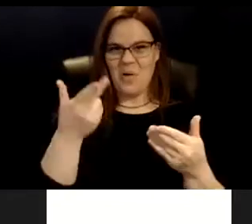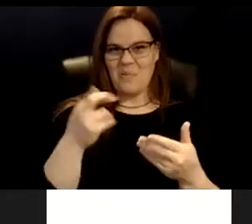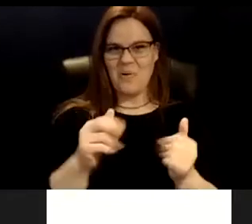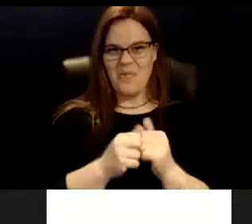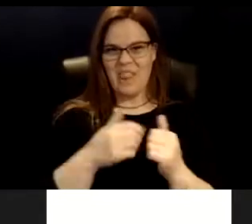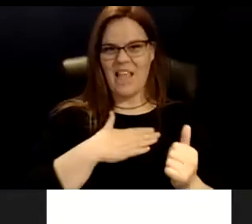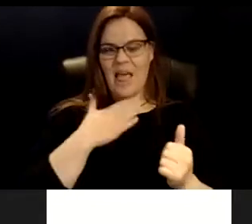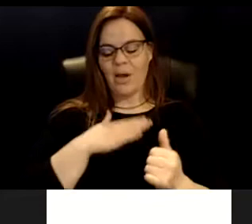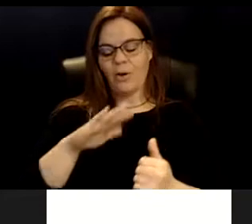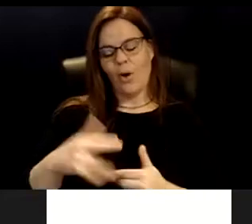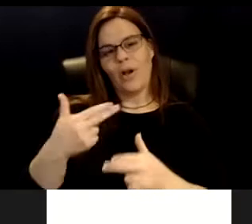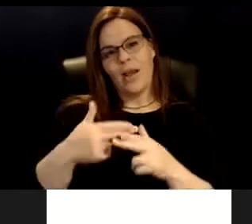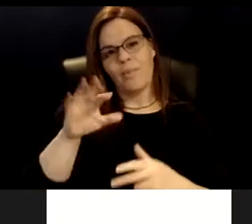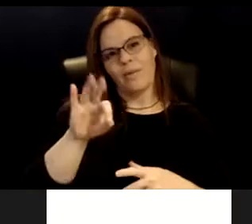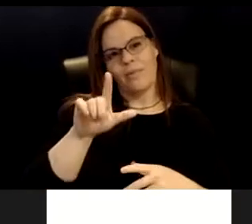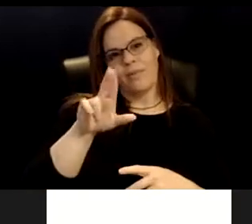happy to be here as well.